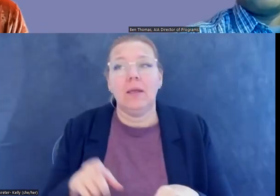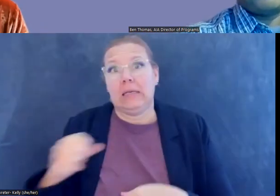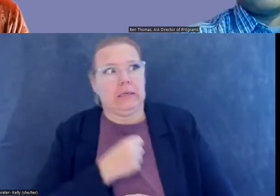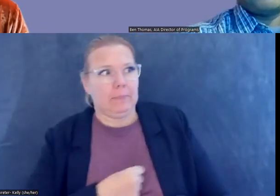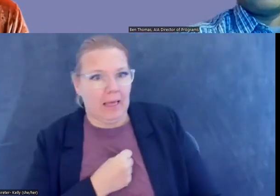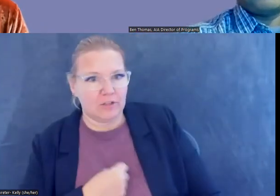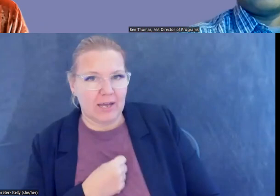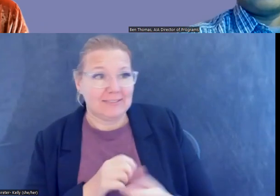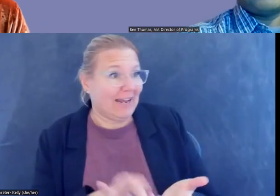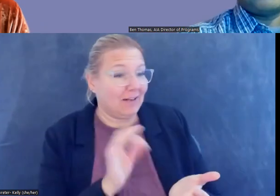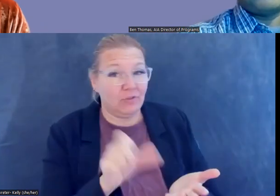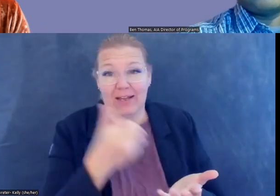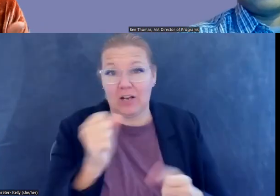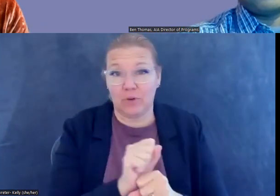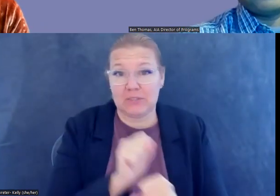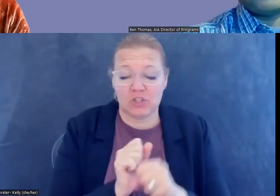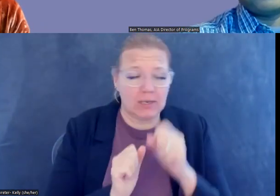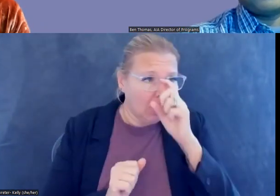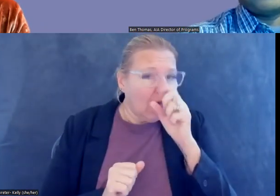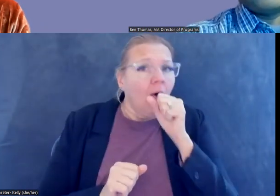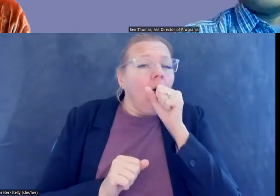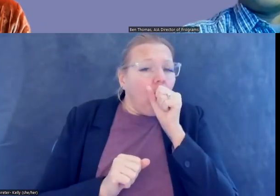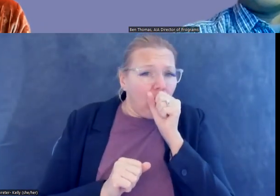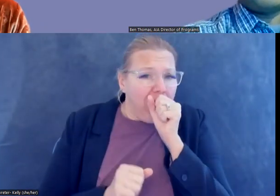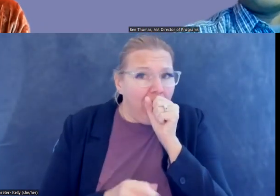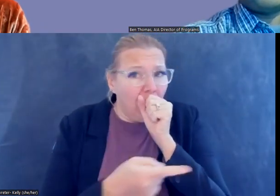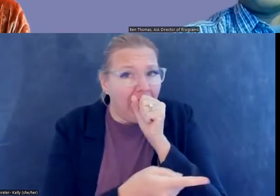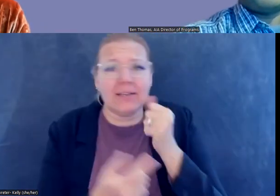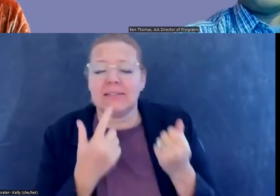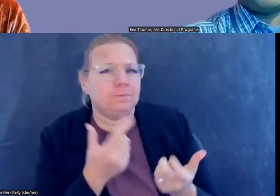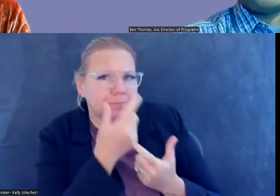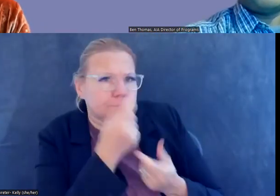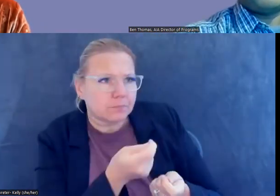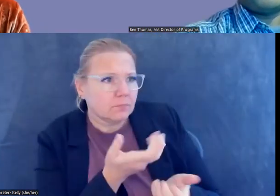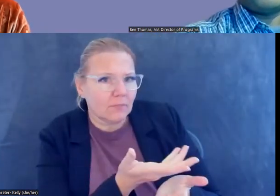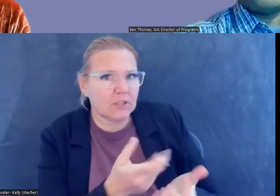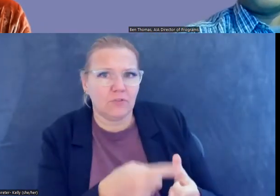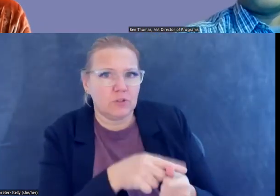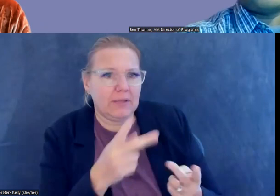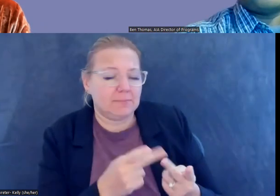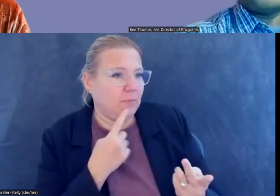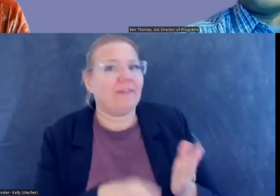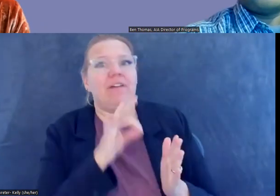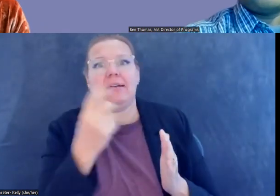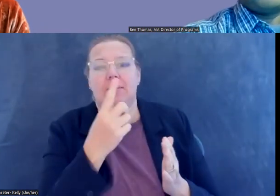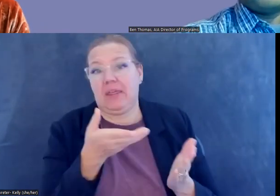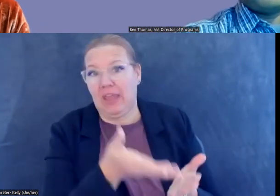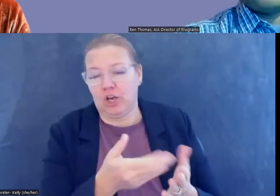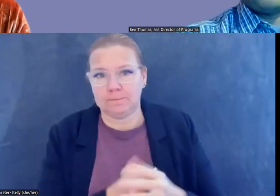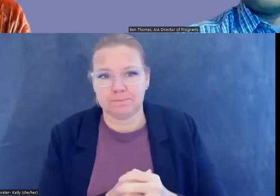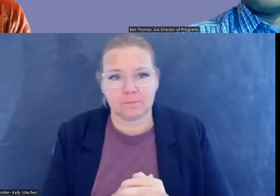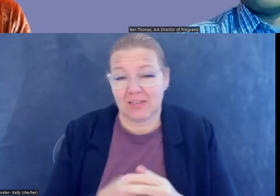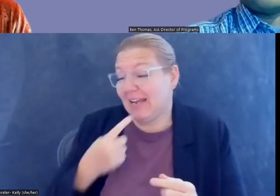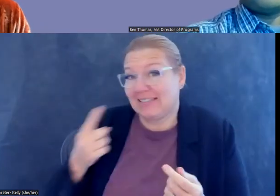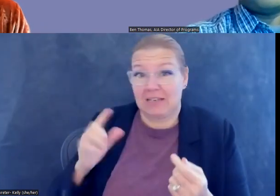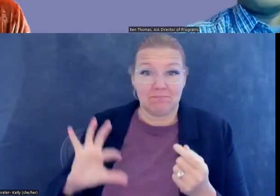another position. And he said, you know, what interested you in archeology in the first place? Maybe we can find something there. And I said,